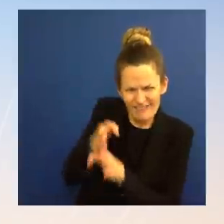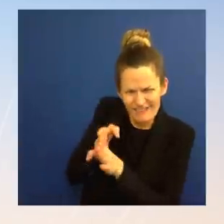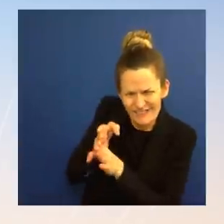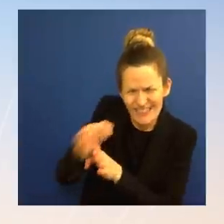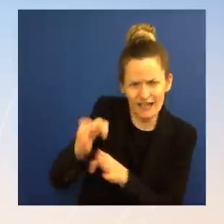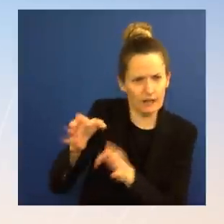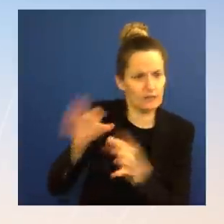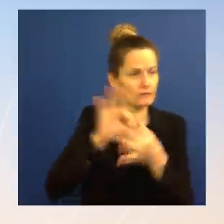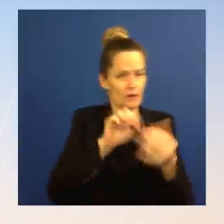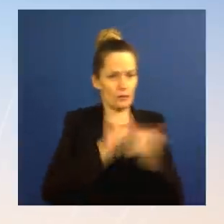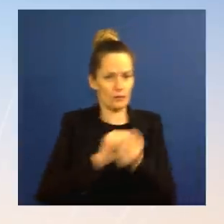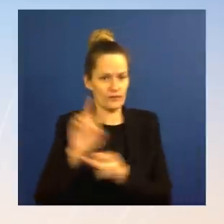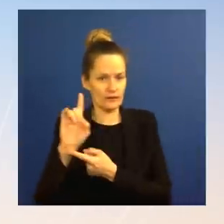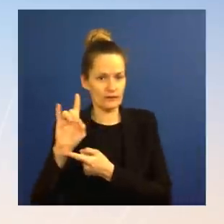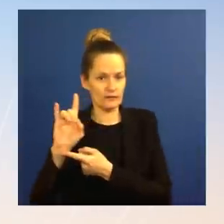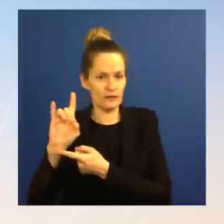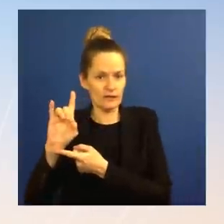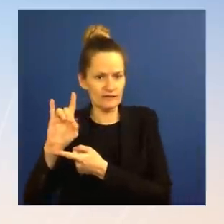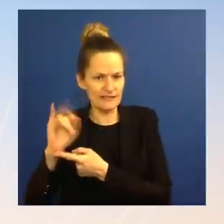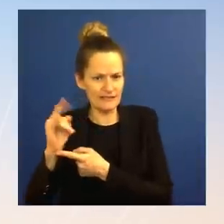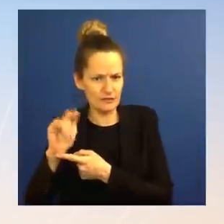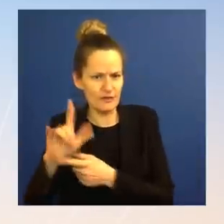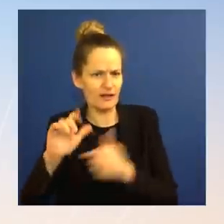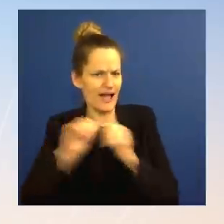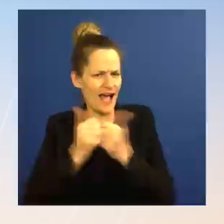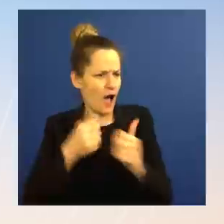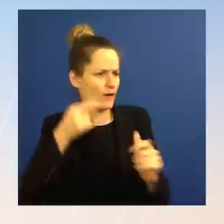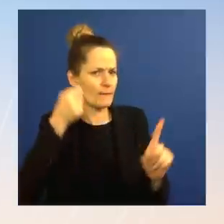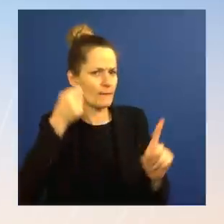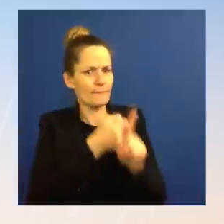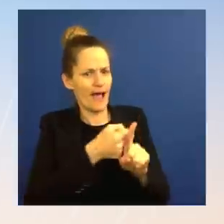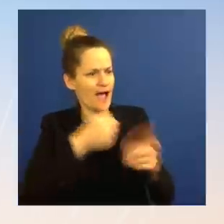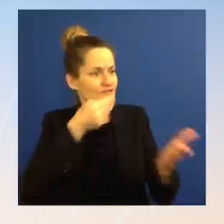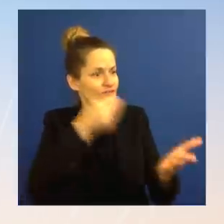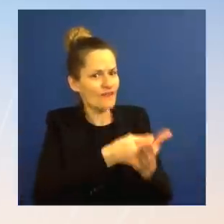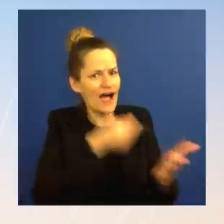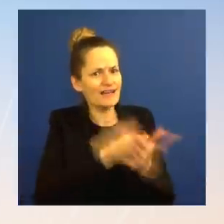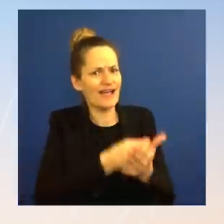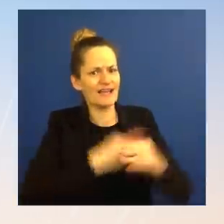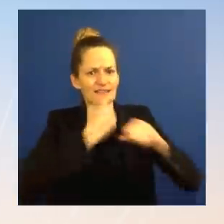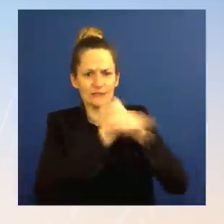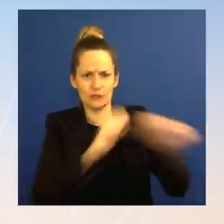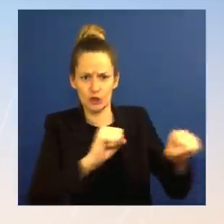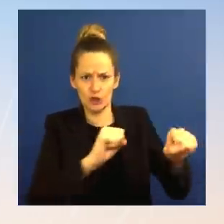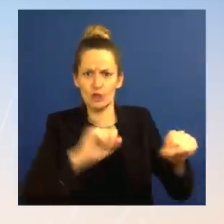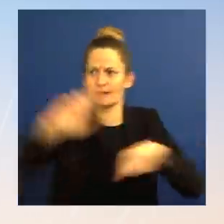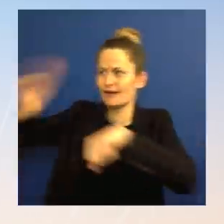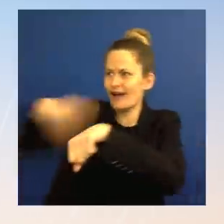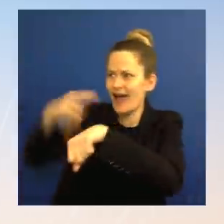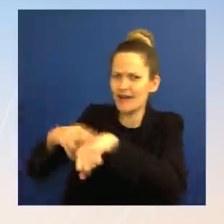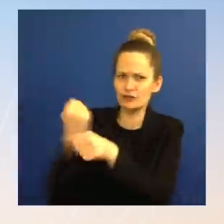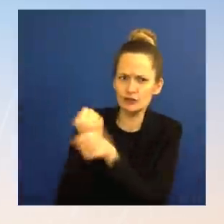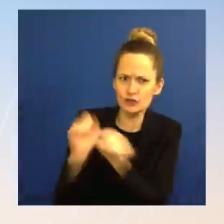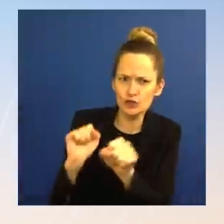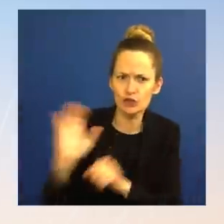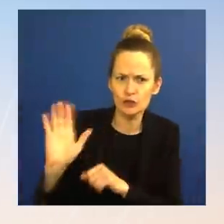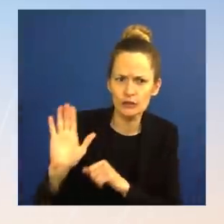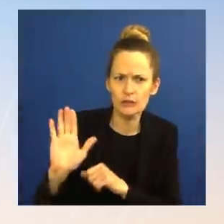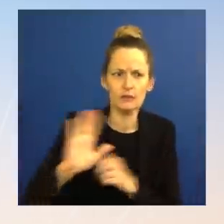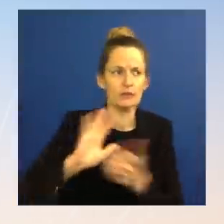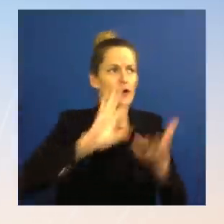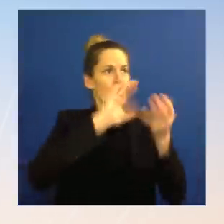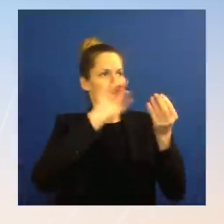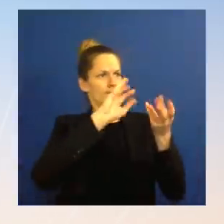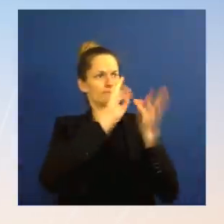financial stability, national security, and climate risk. Let me finally say, I heard there was a little kerfuffle in here after the